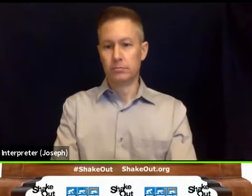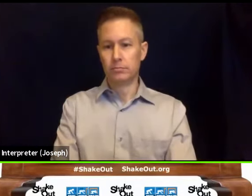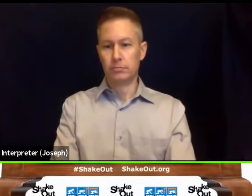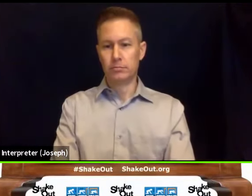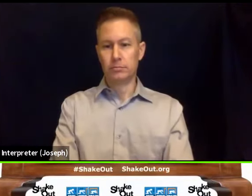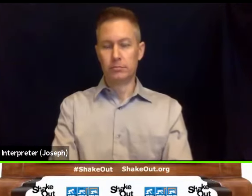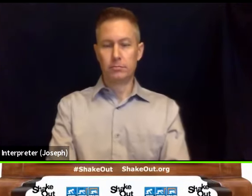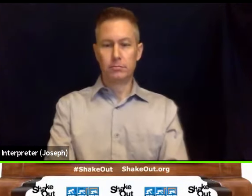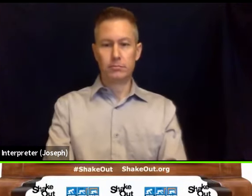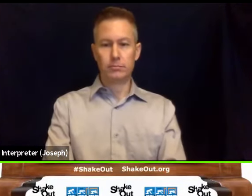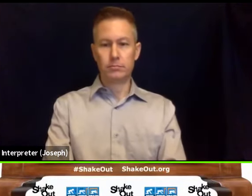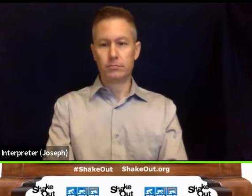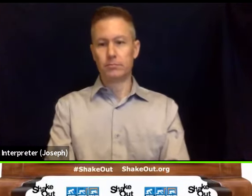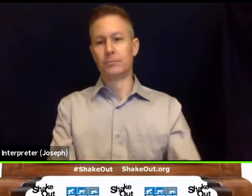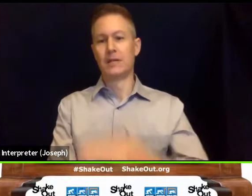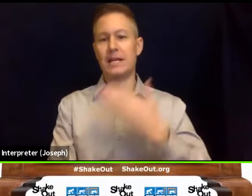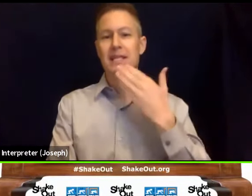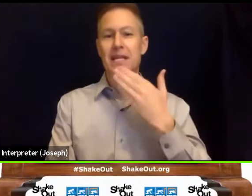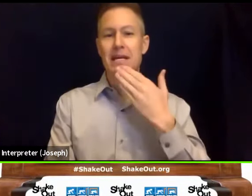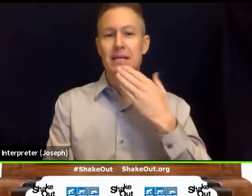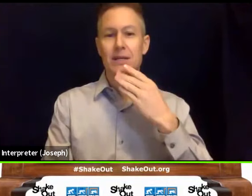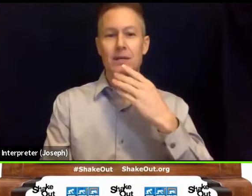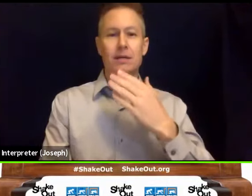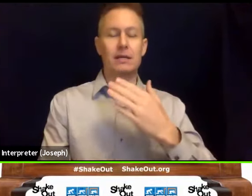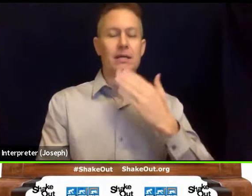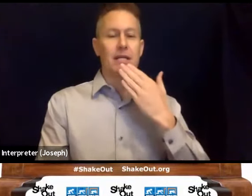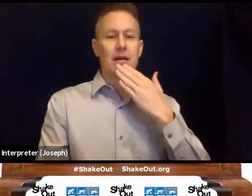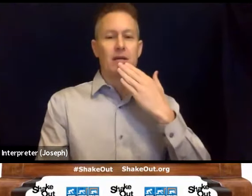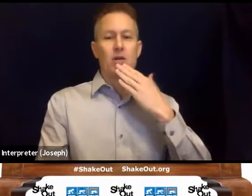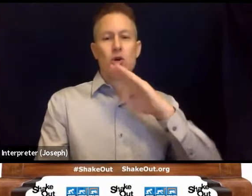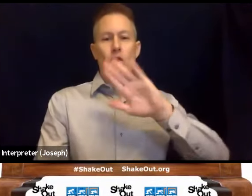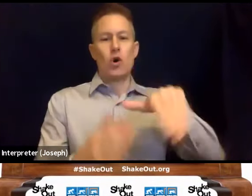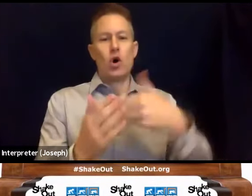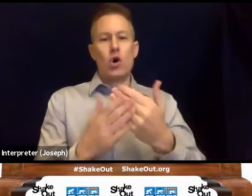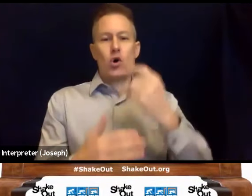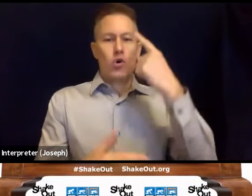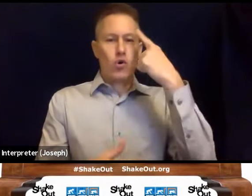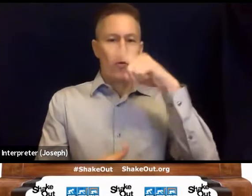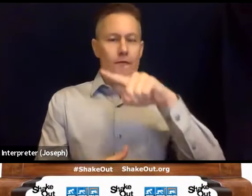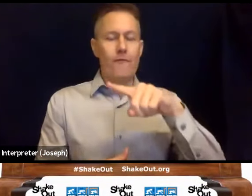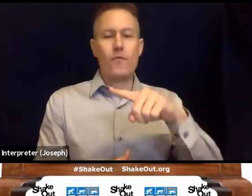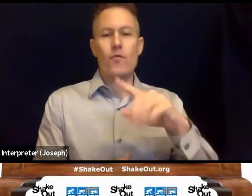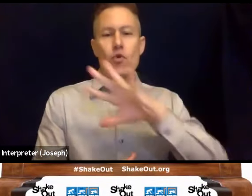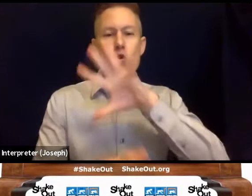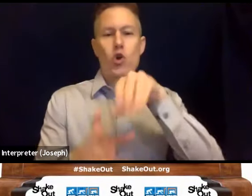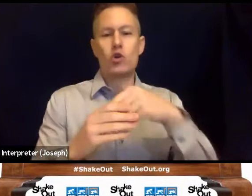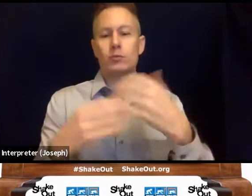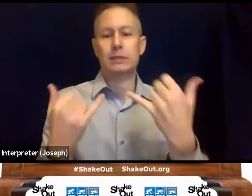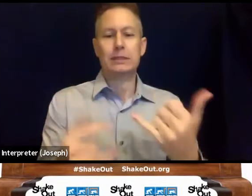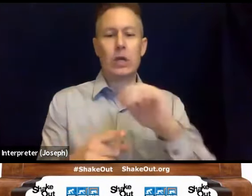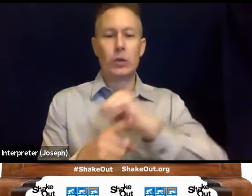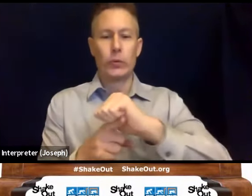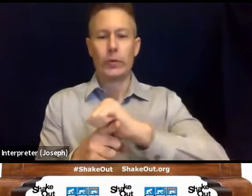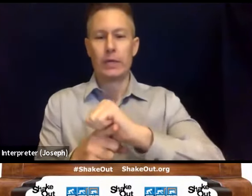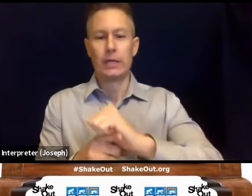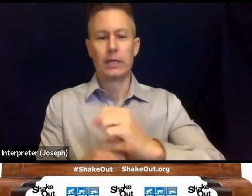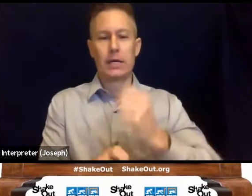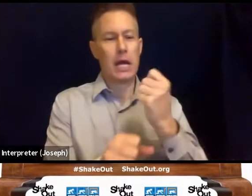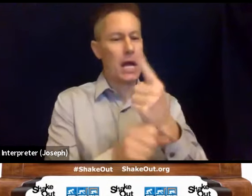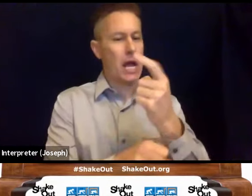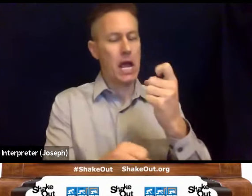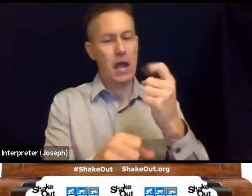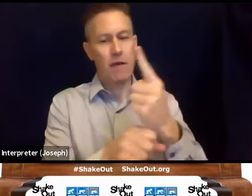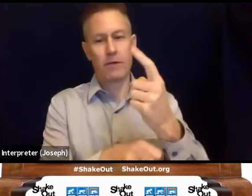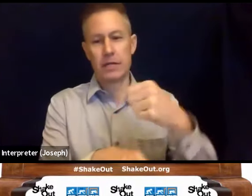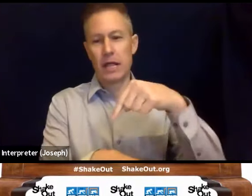Oh, you're on mute. You're on mute. Thank you, everybody. Perfect. This is basically in this earthquake drill. We do this every year. This